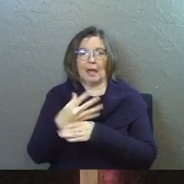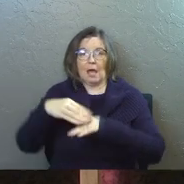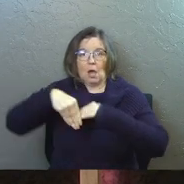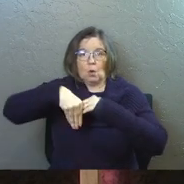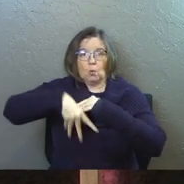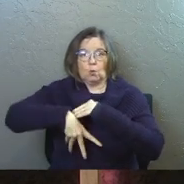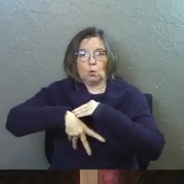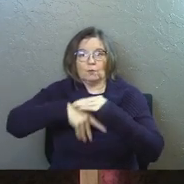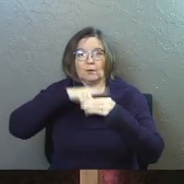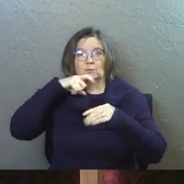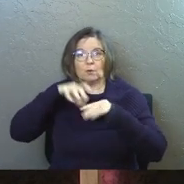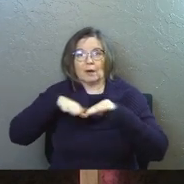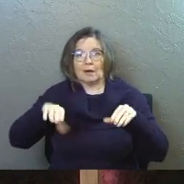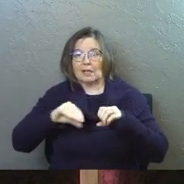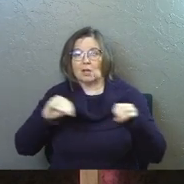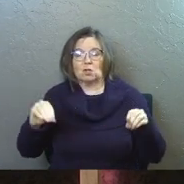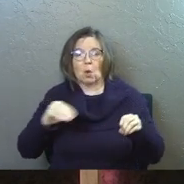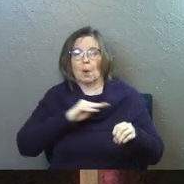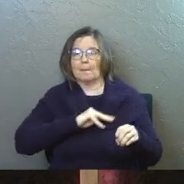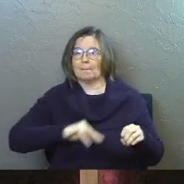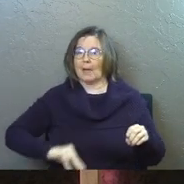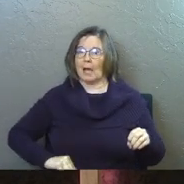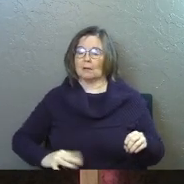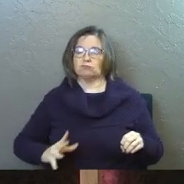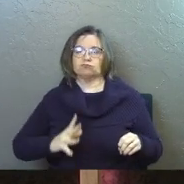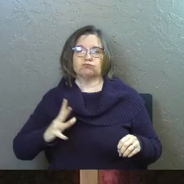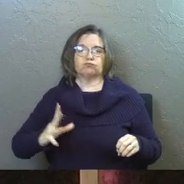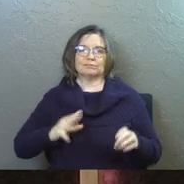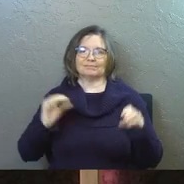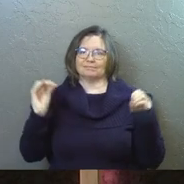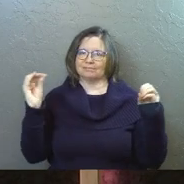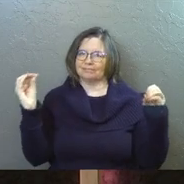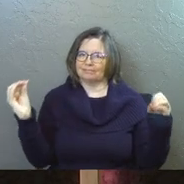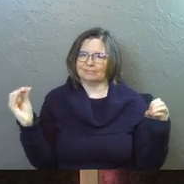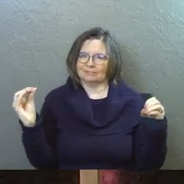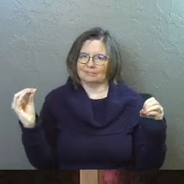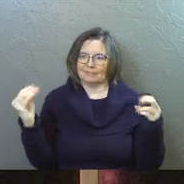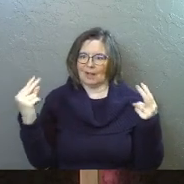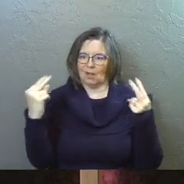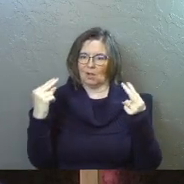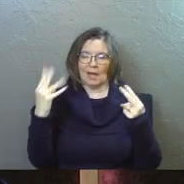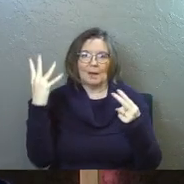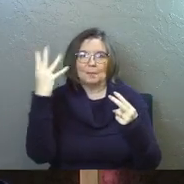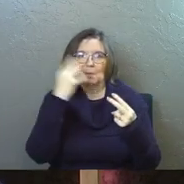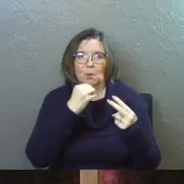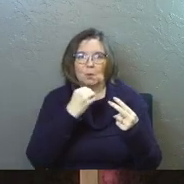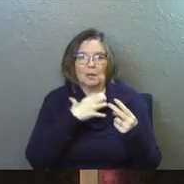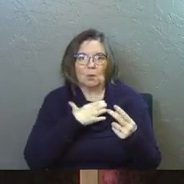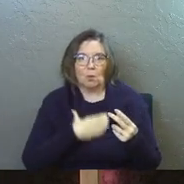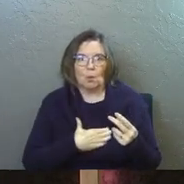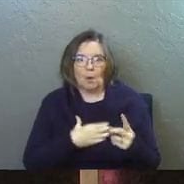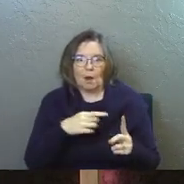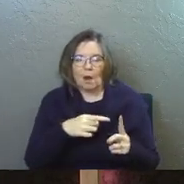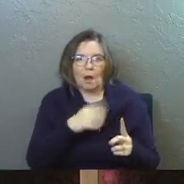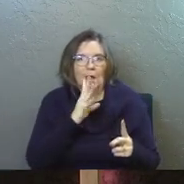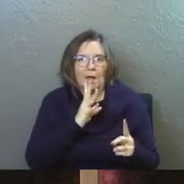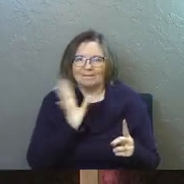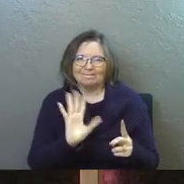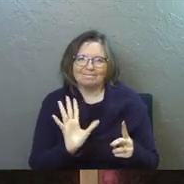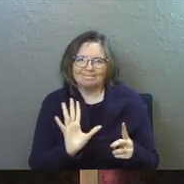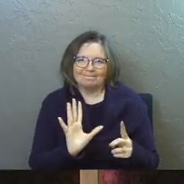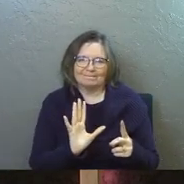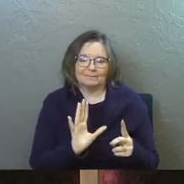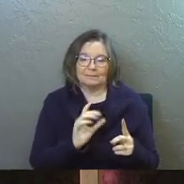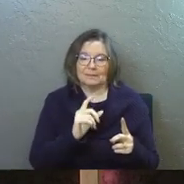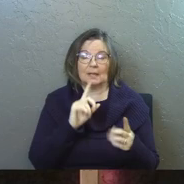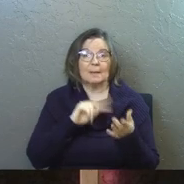ground. He had no form or majesty that we should look at him and no beauty that we should desire him. Do you see what they're saying? They're